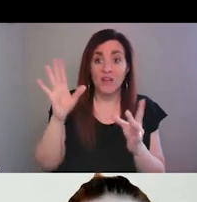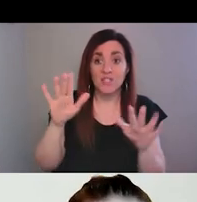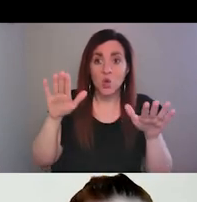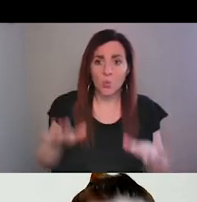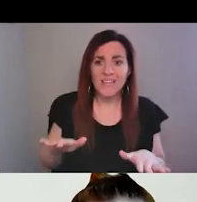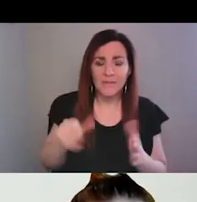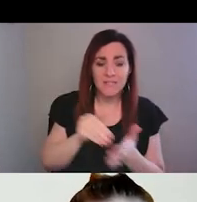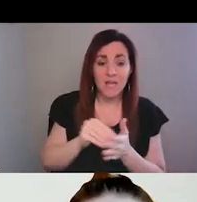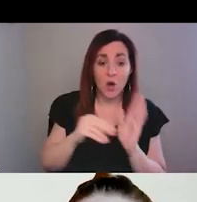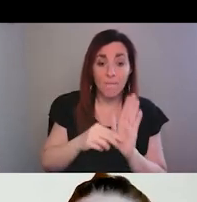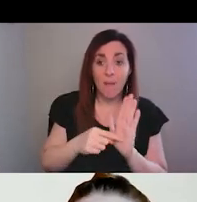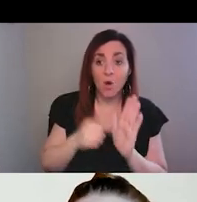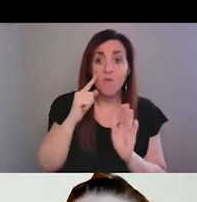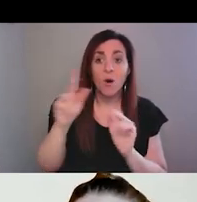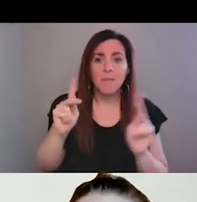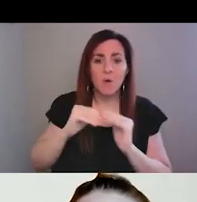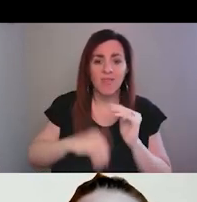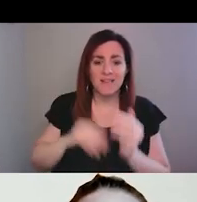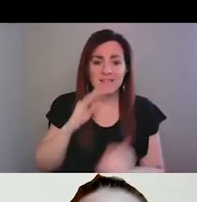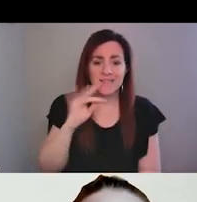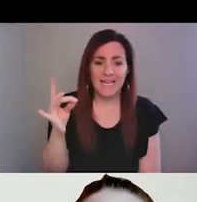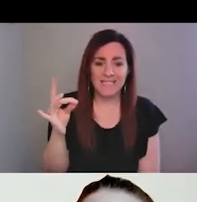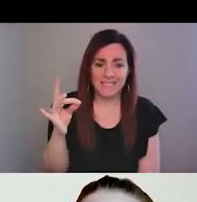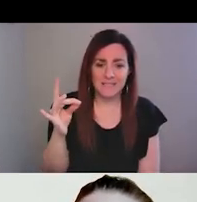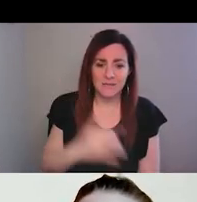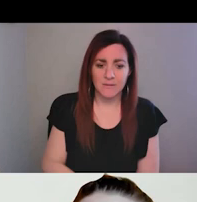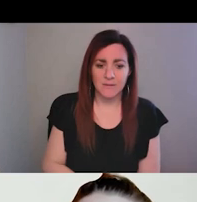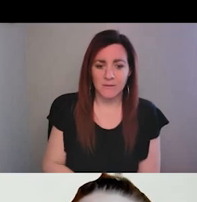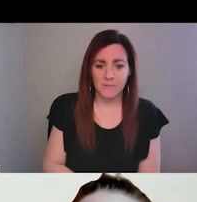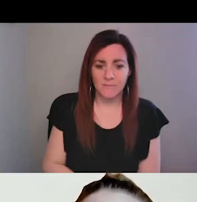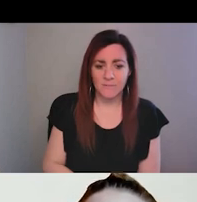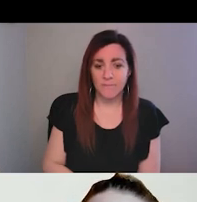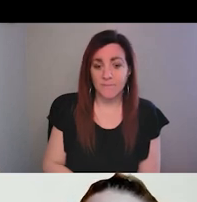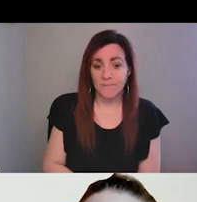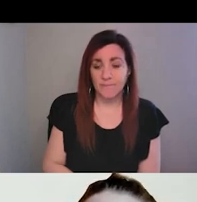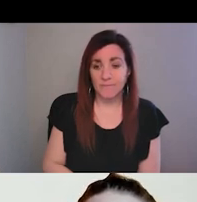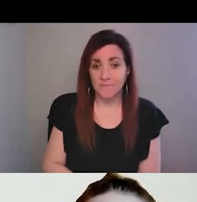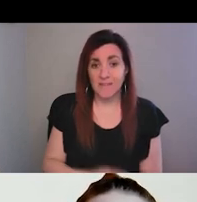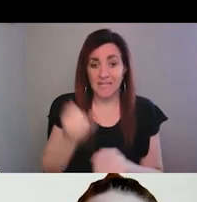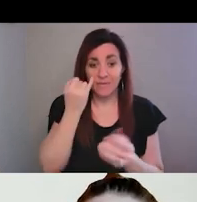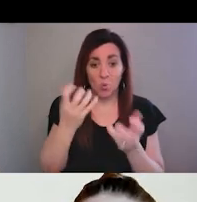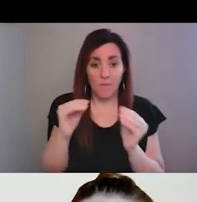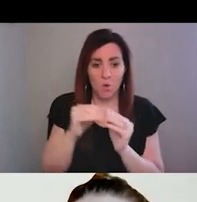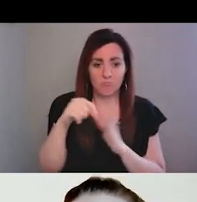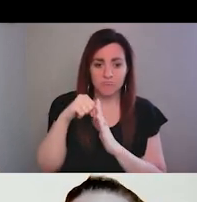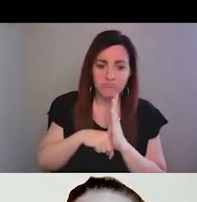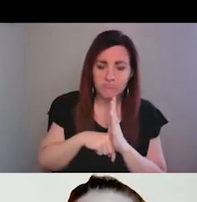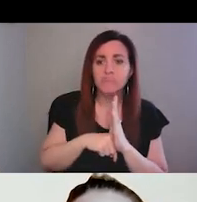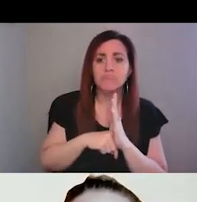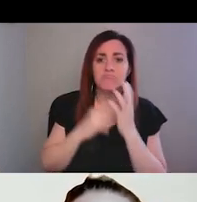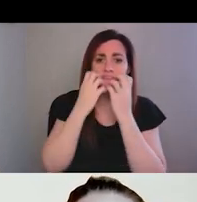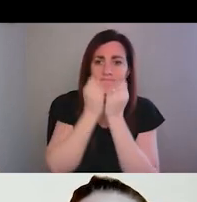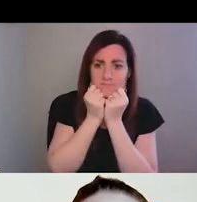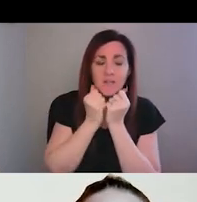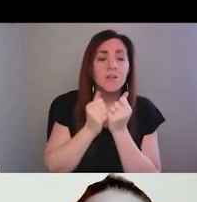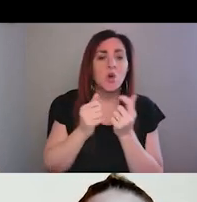18. And of course, um, if you are kind of interested in doing deeper dives on any of the bills I've mentioned, or any